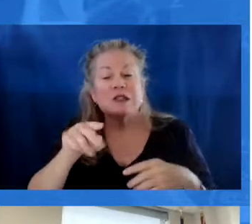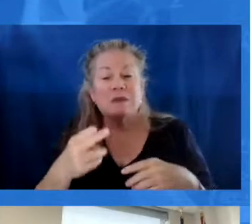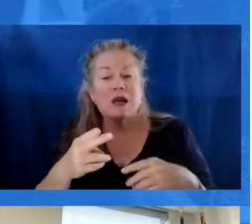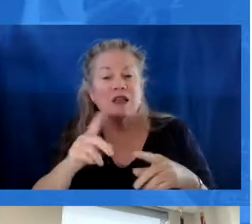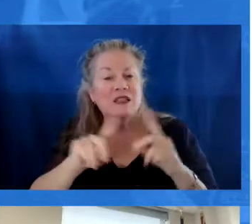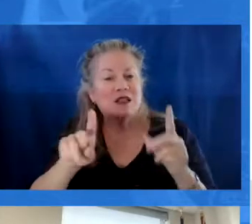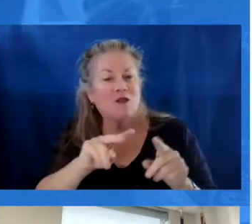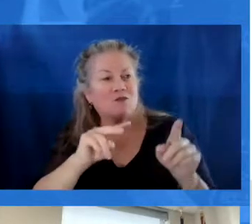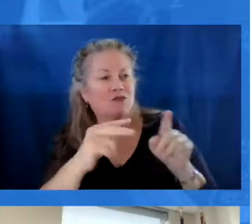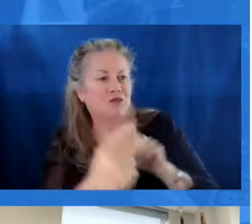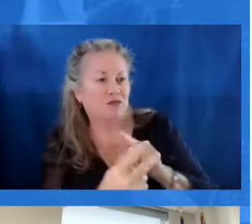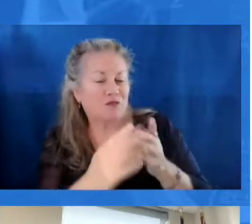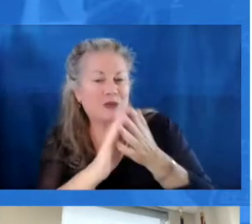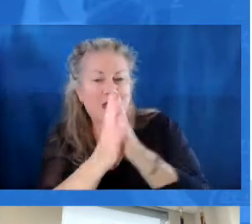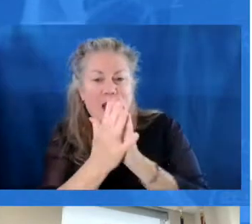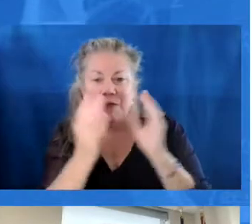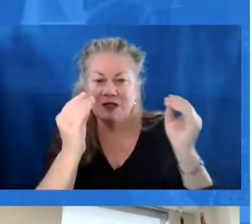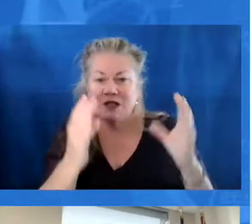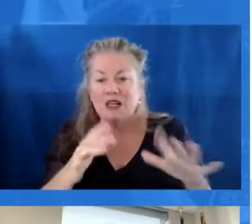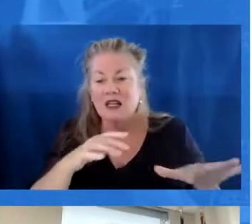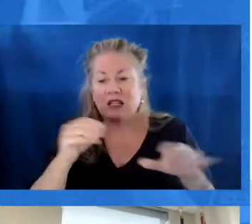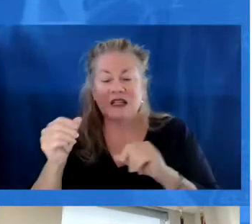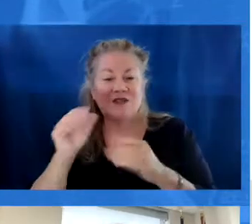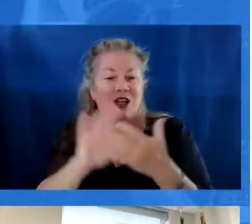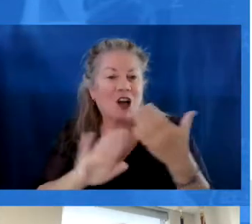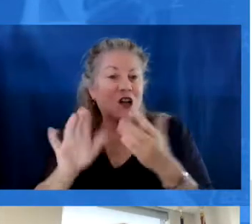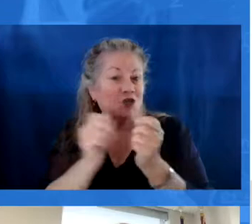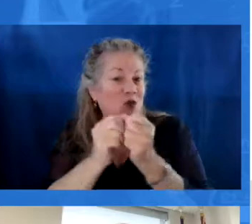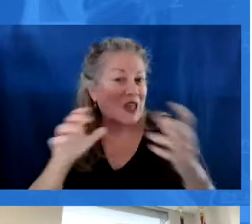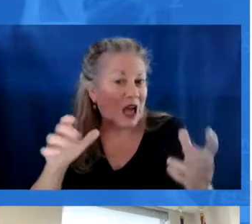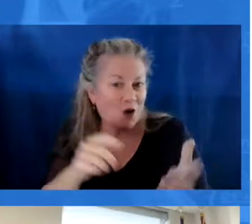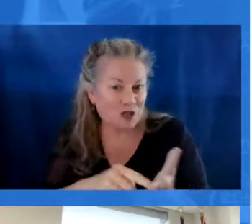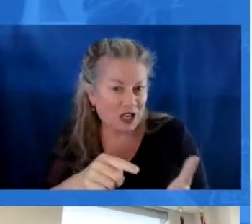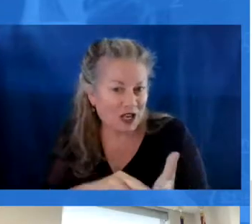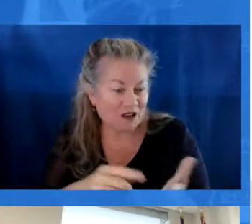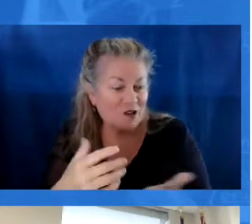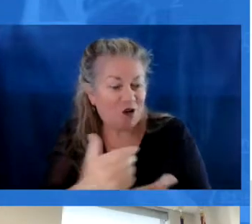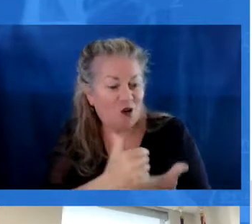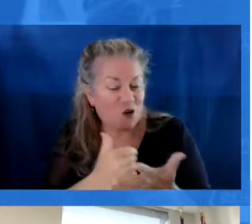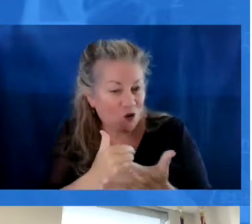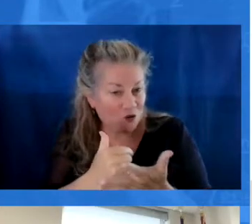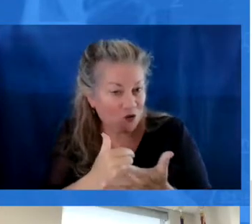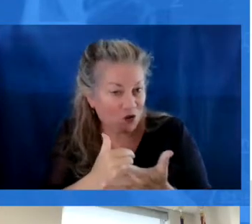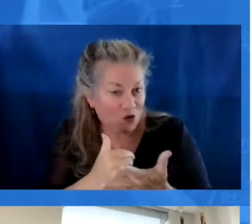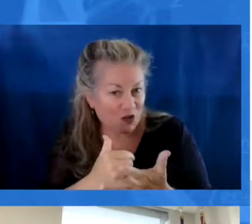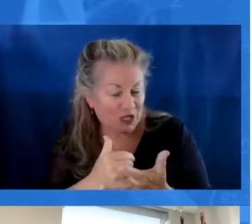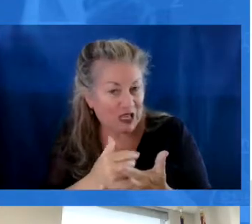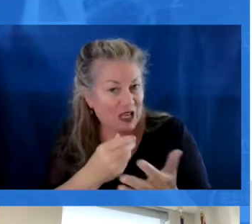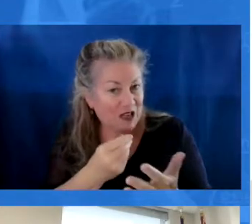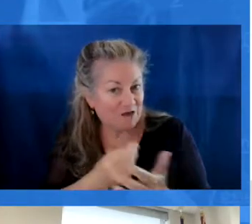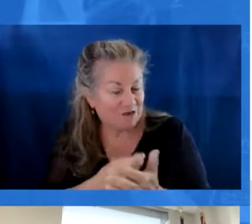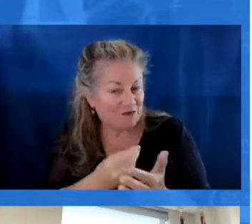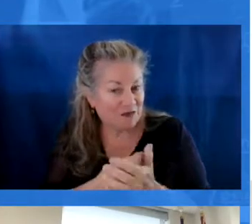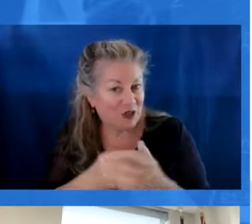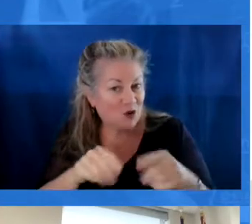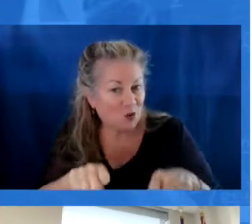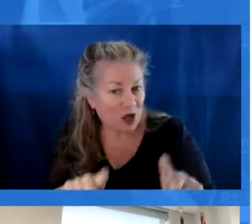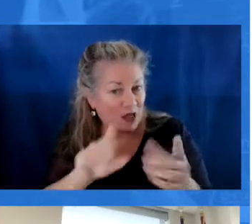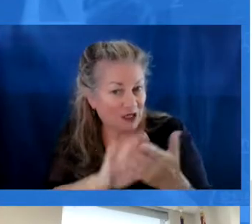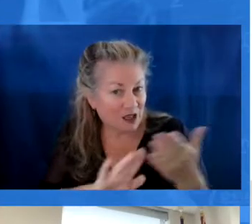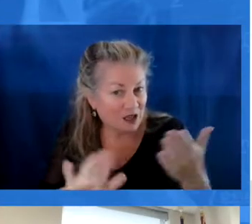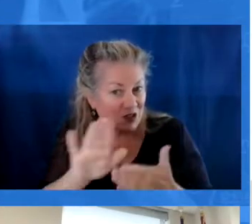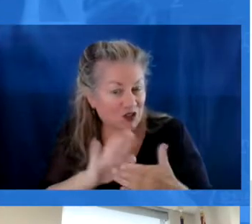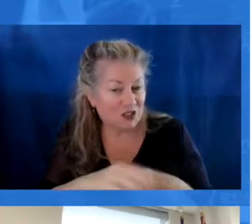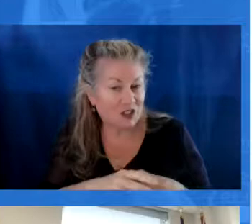provides a different look at what it might become to be a teacher. Leaving college without debt, being able to earn a living